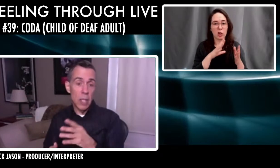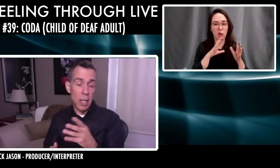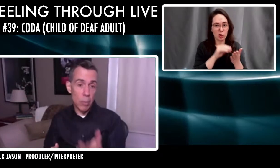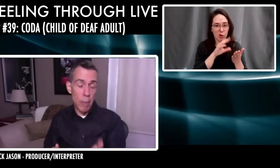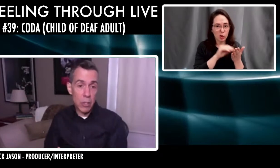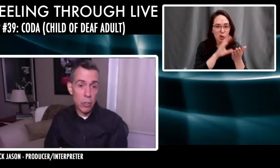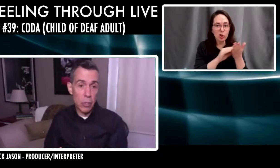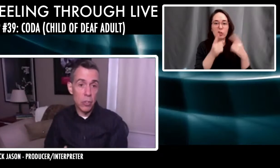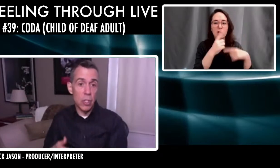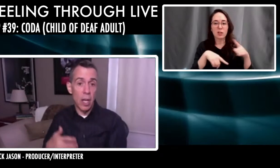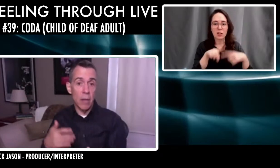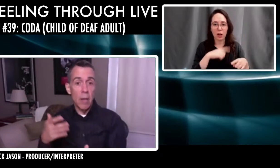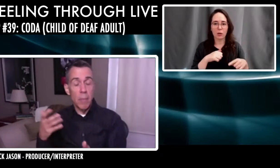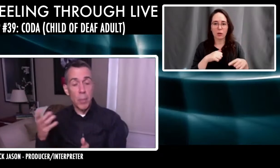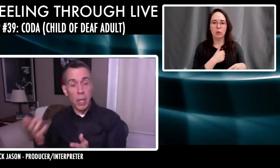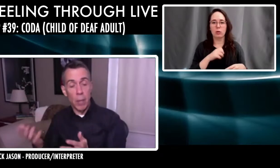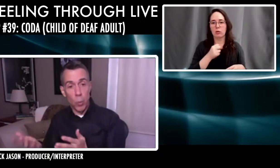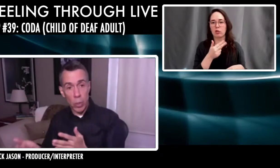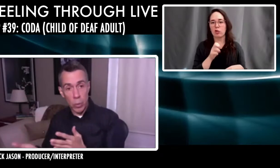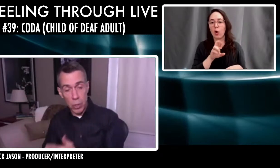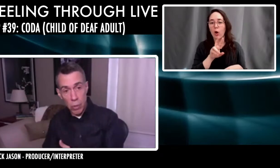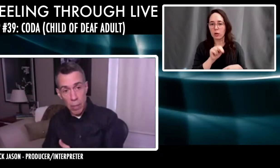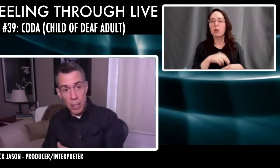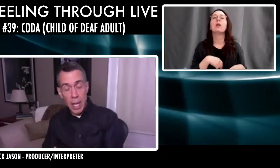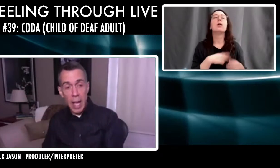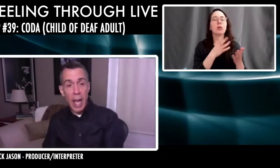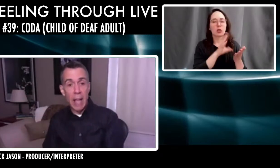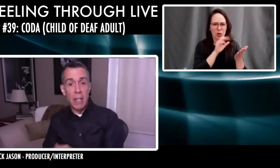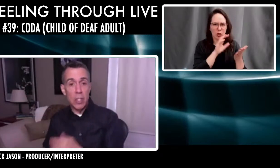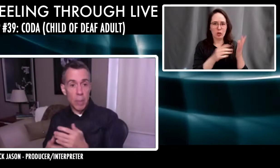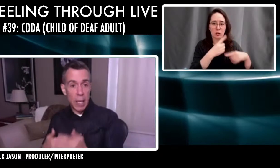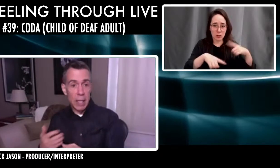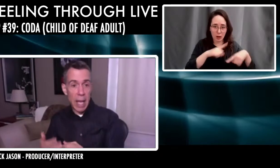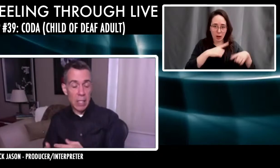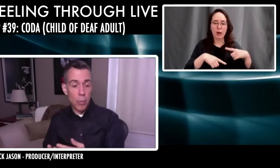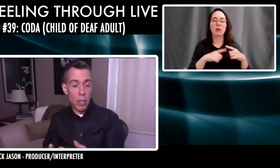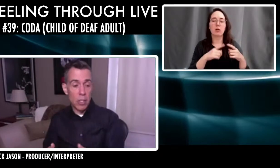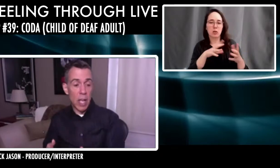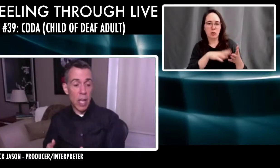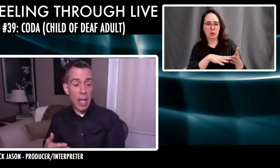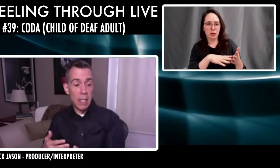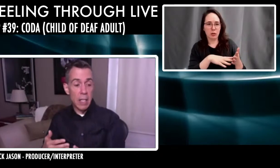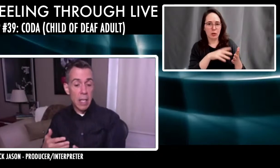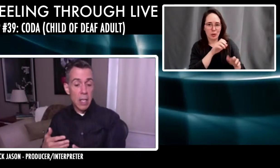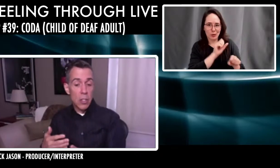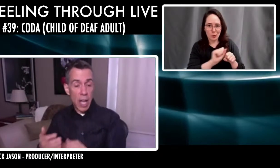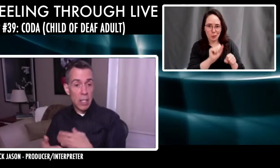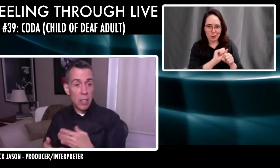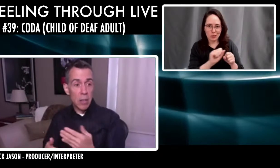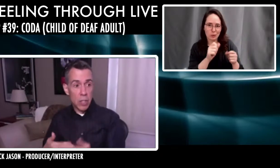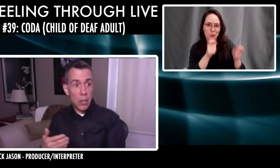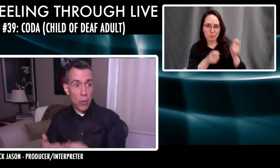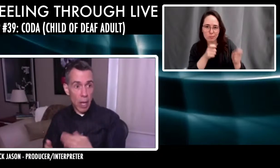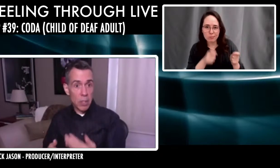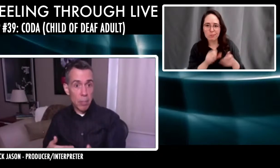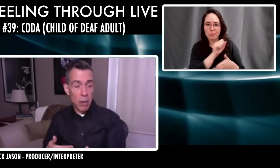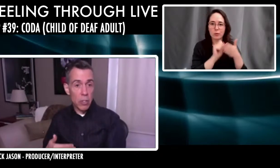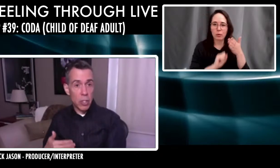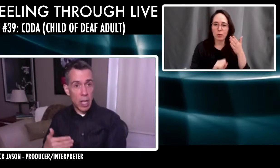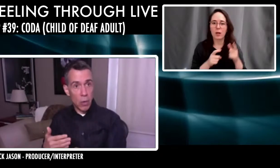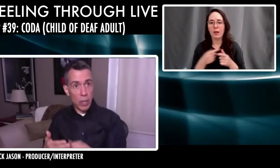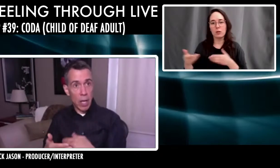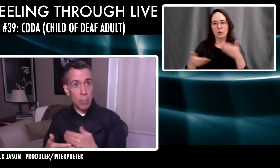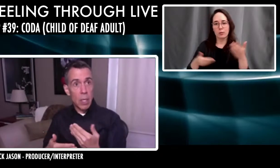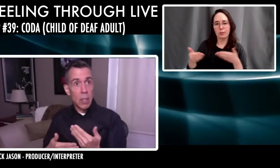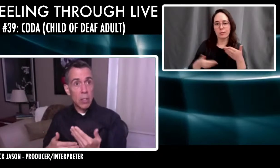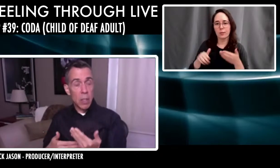sign language masters. She got people to help her work with the script. And then she began the casting process and she had to, she had to overcome some barriers.